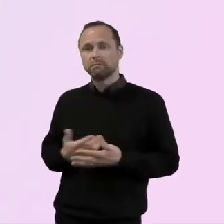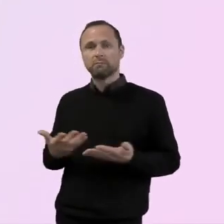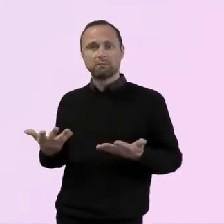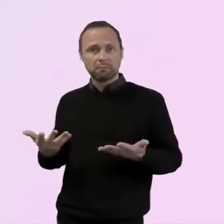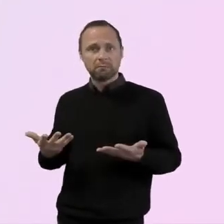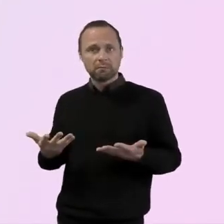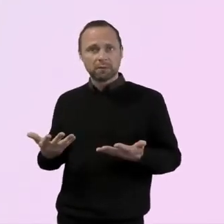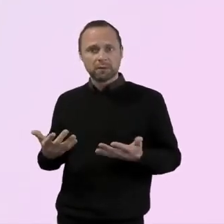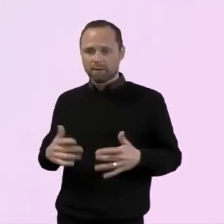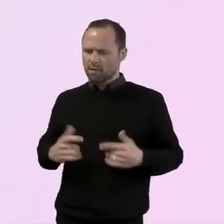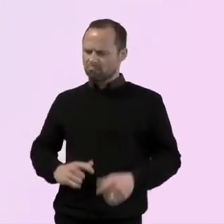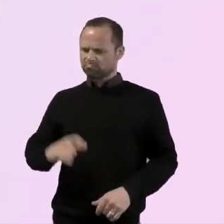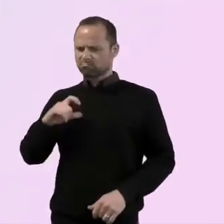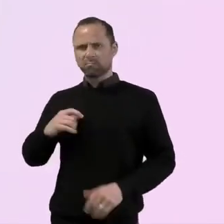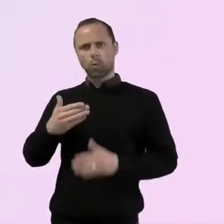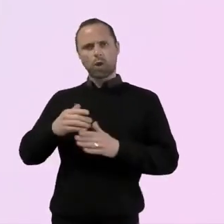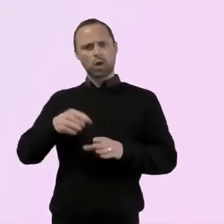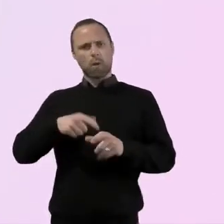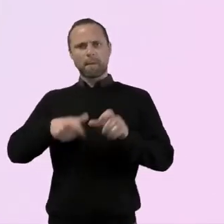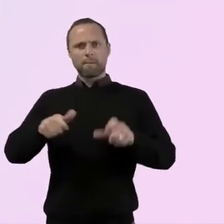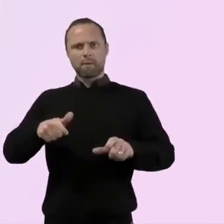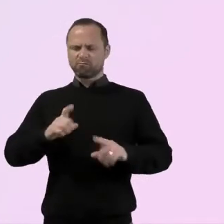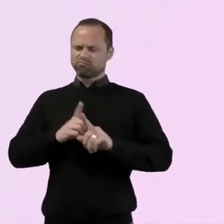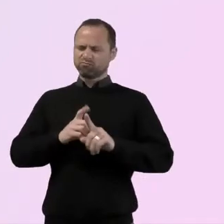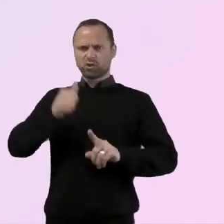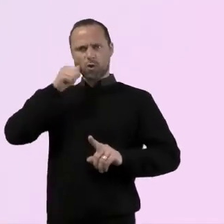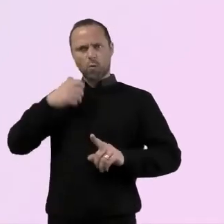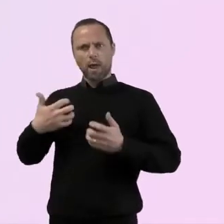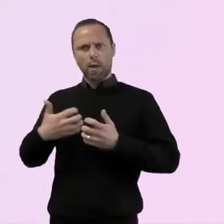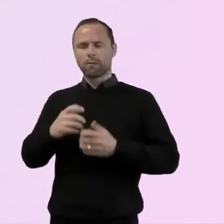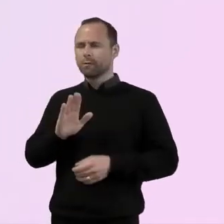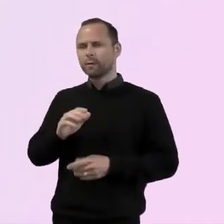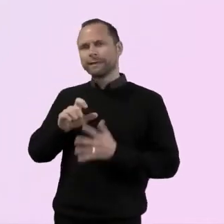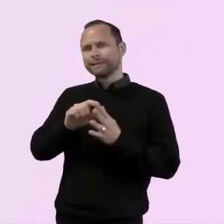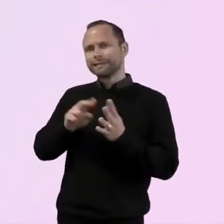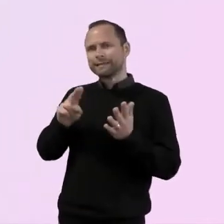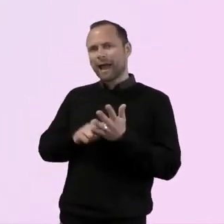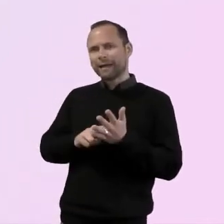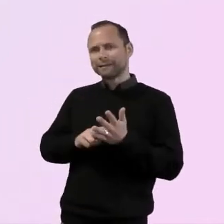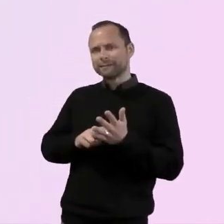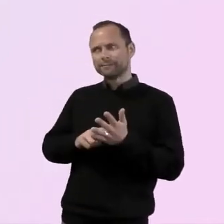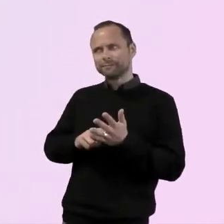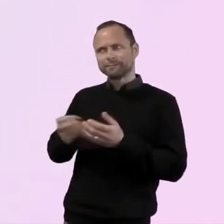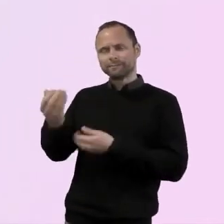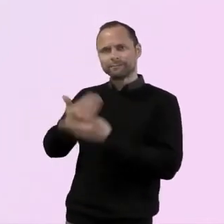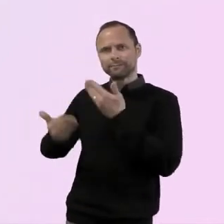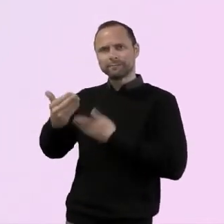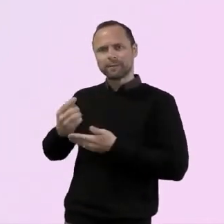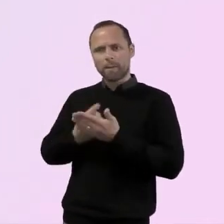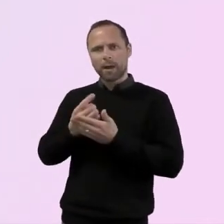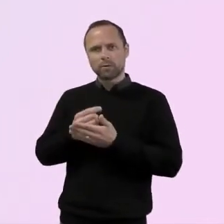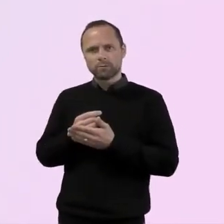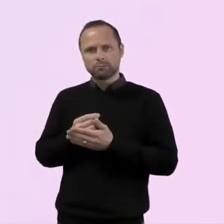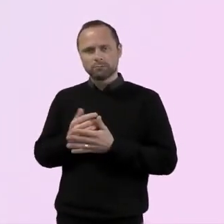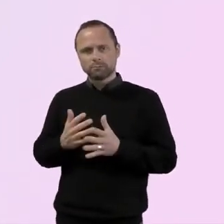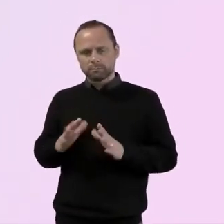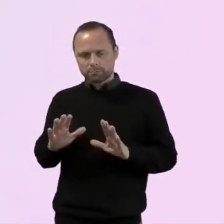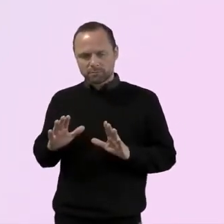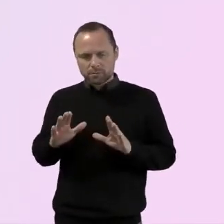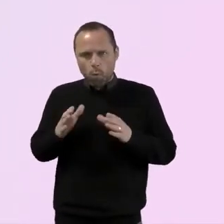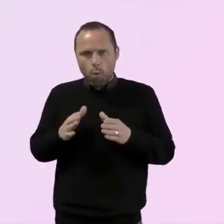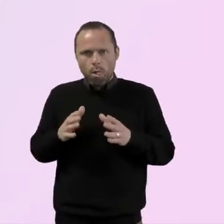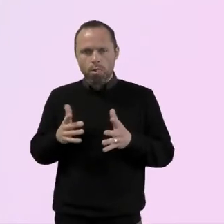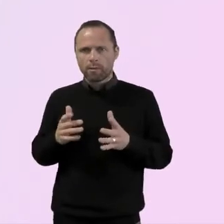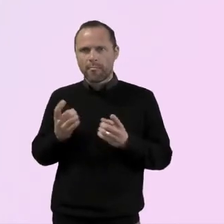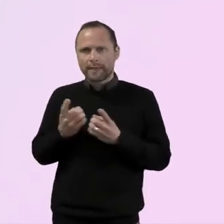so yeah, it doesn't have to be the big, the big grand things like Dan was saying, know, go to the small and if it's with cakes baking